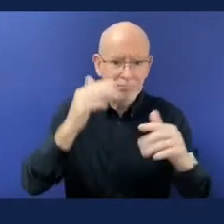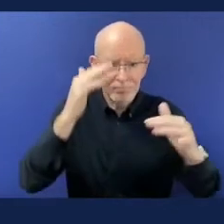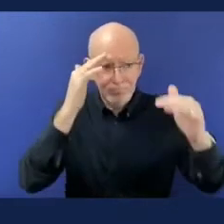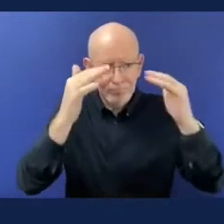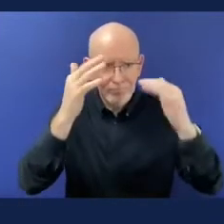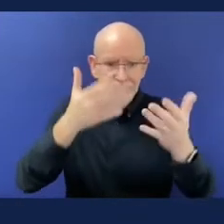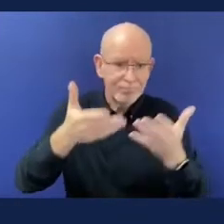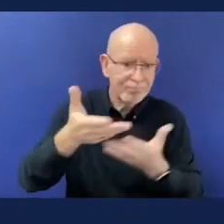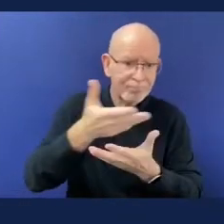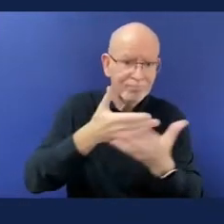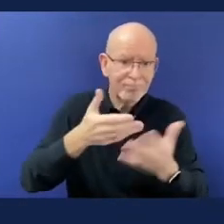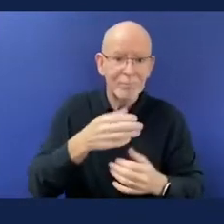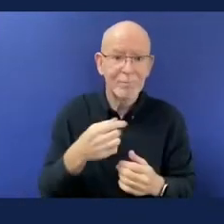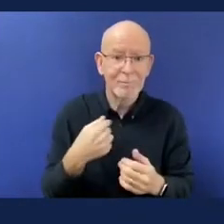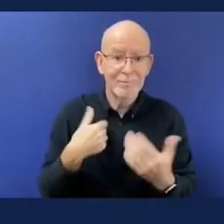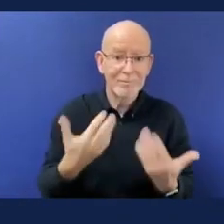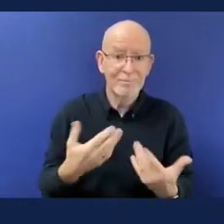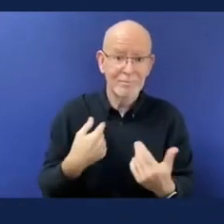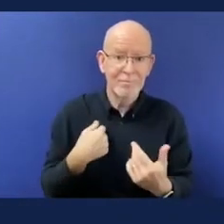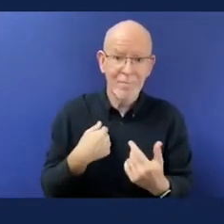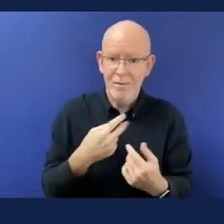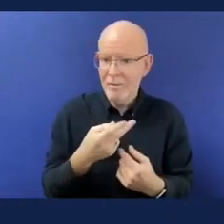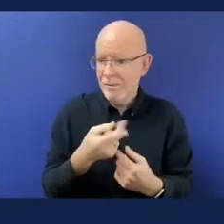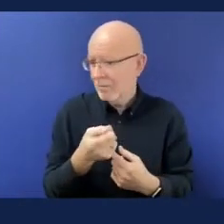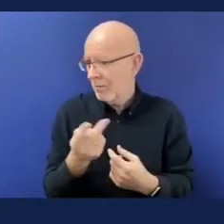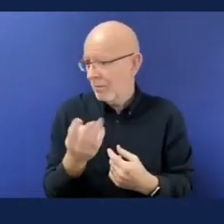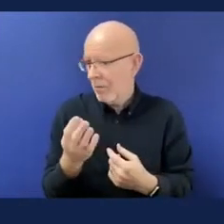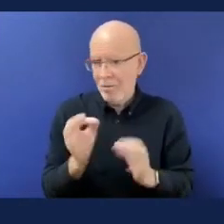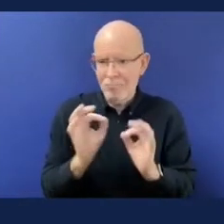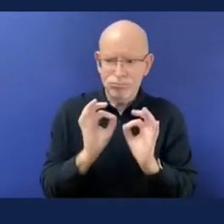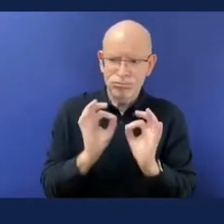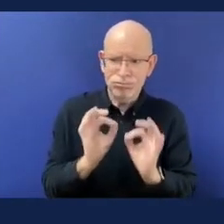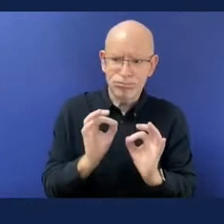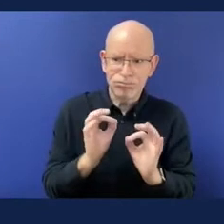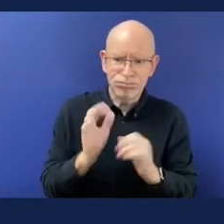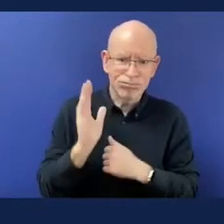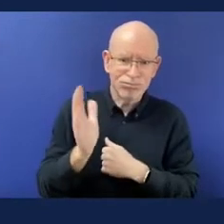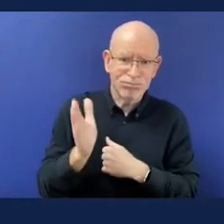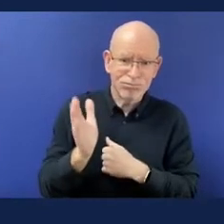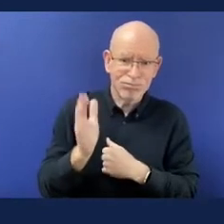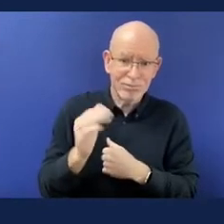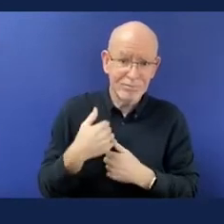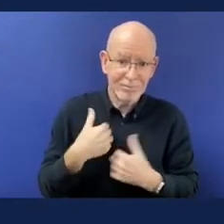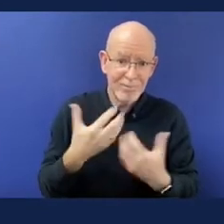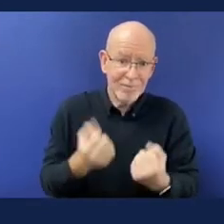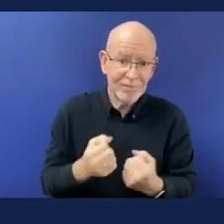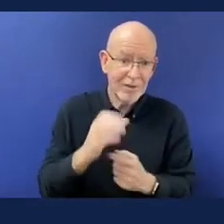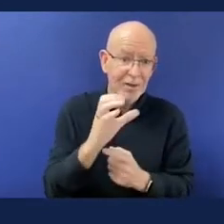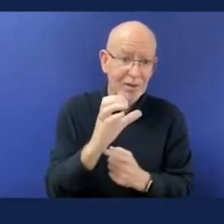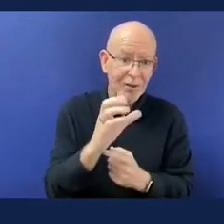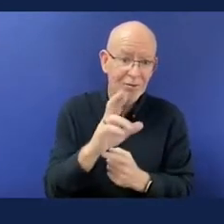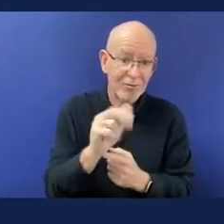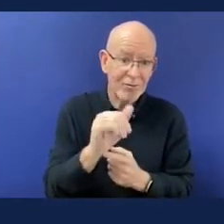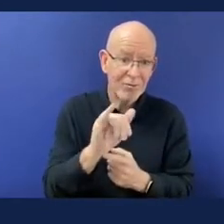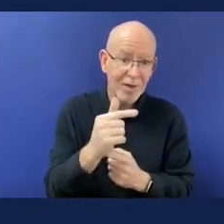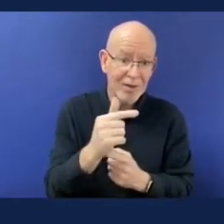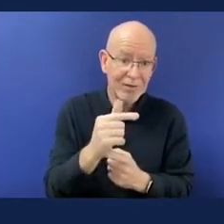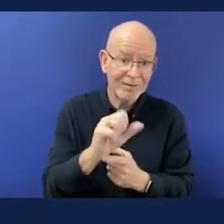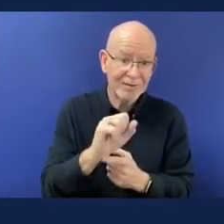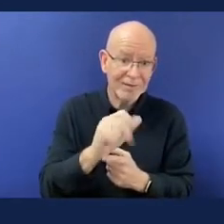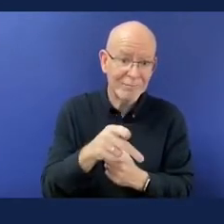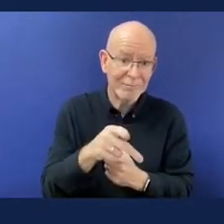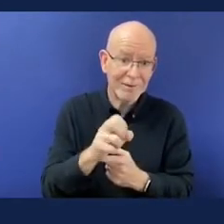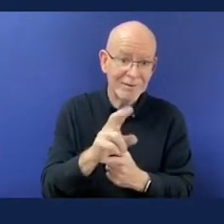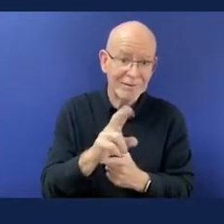from the Alzheimer's Society of Ireland. I would like to welcome everybody and